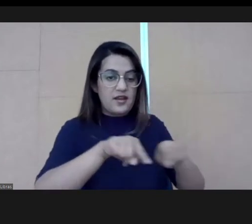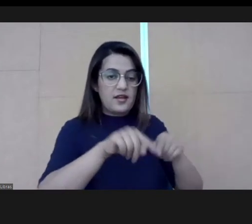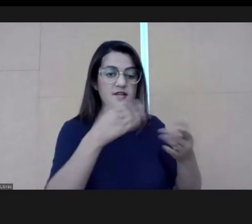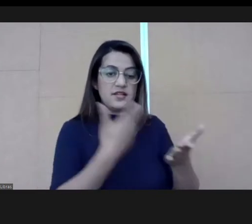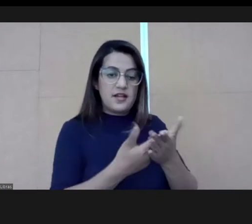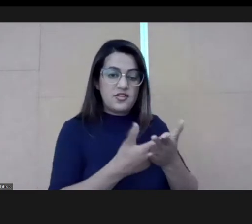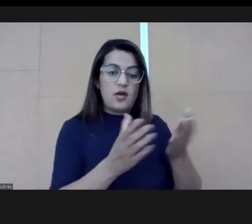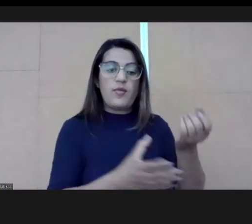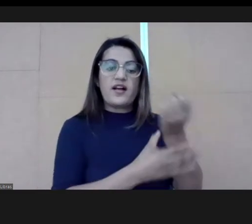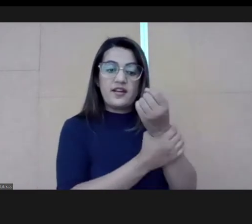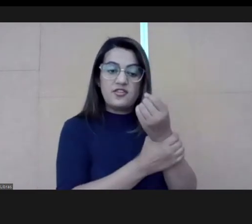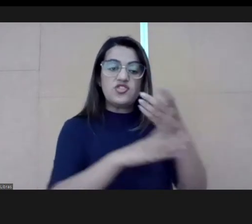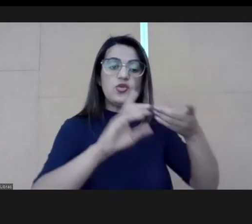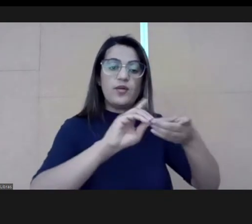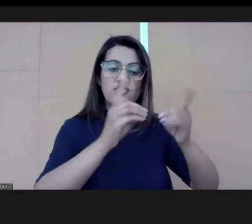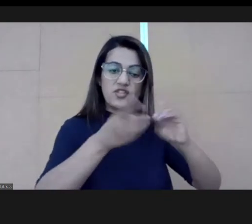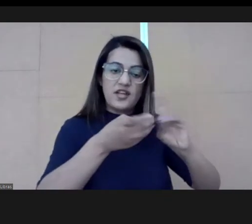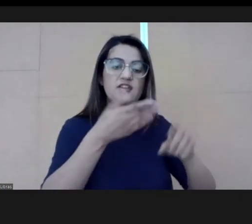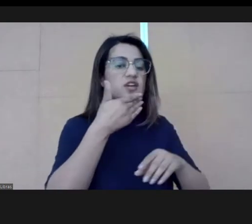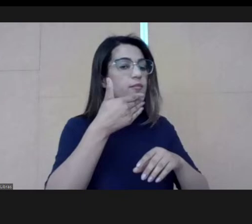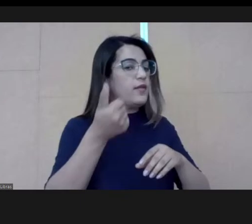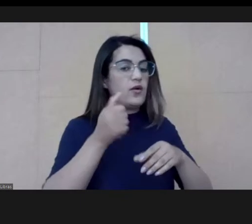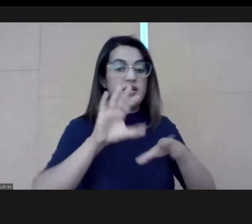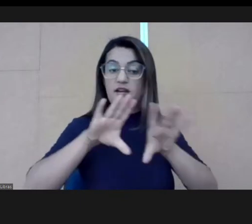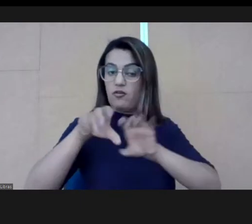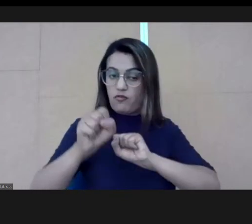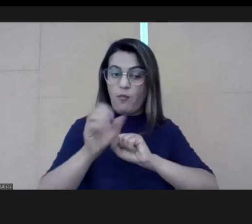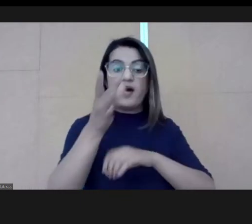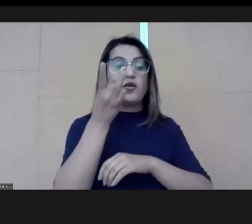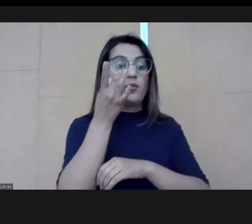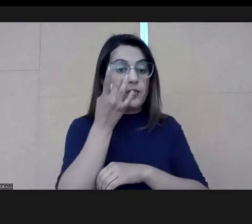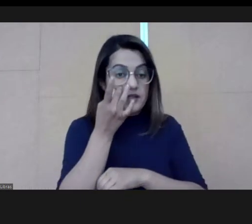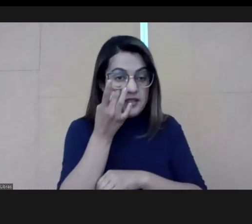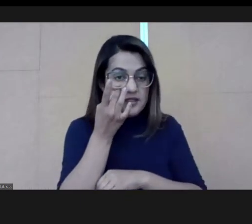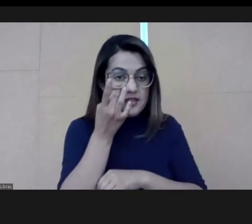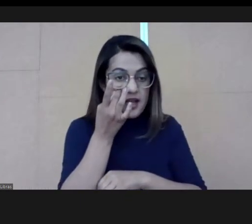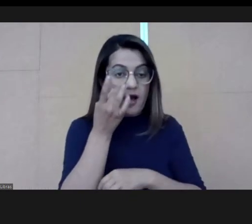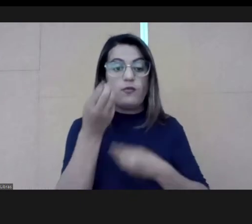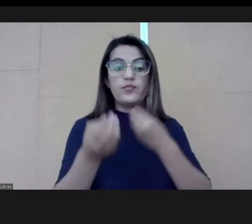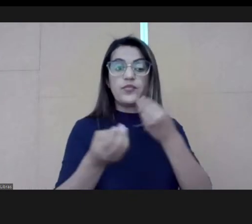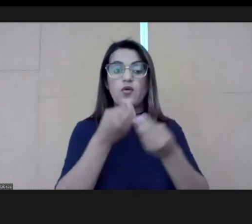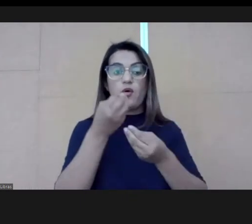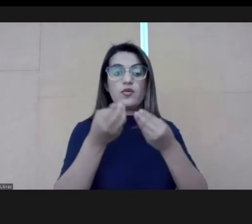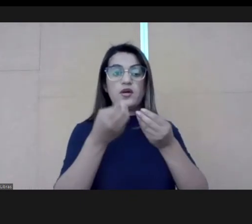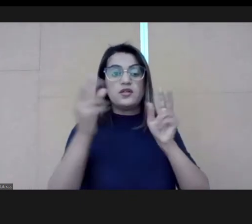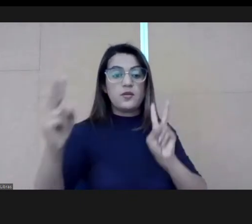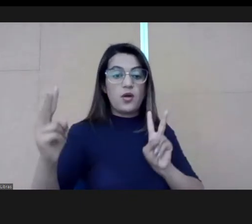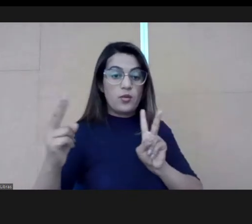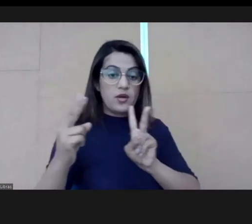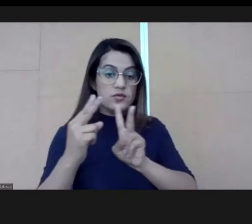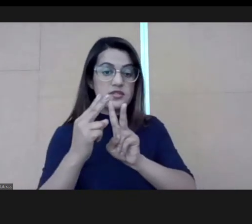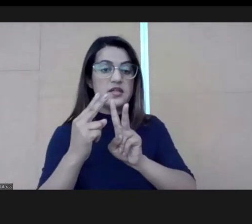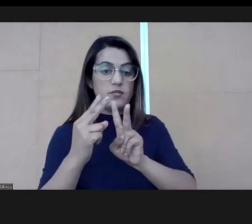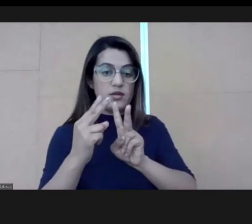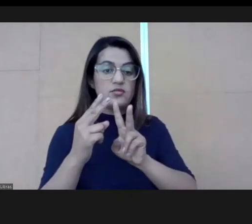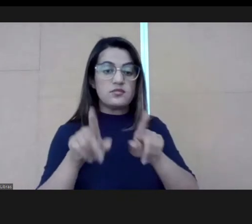easier to the classroom, virtual or in-person format.